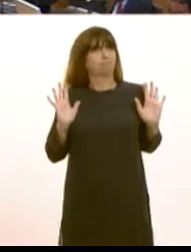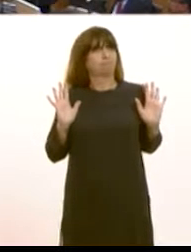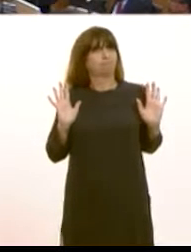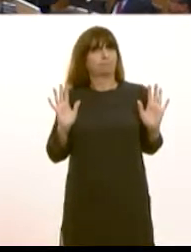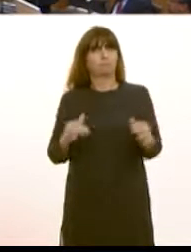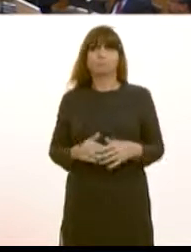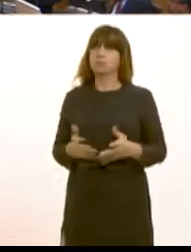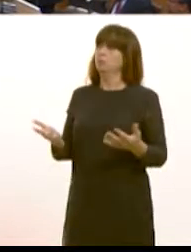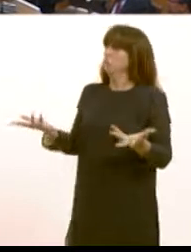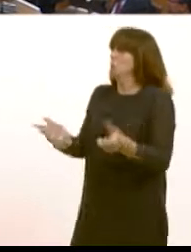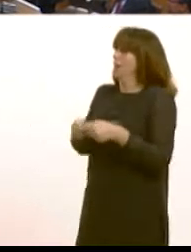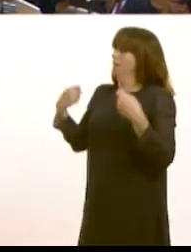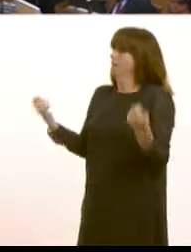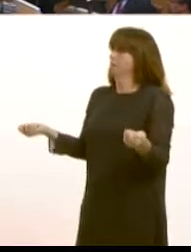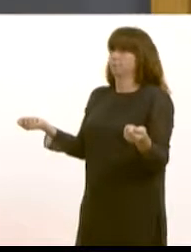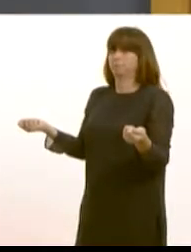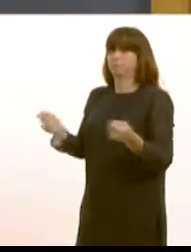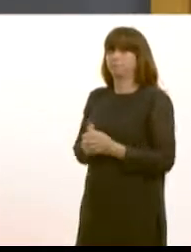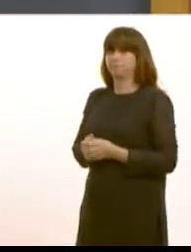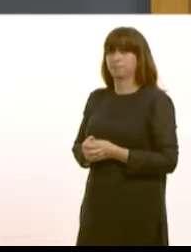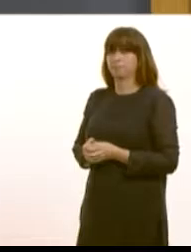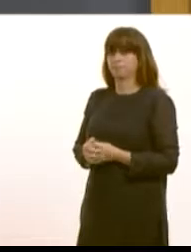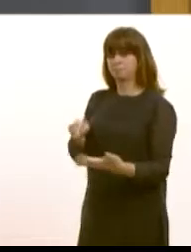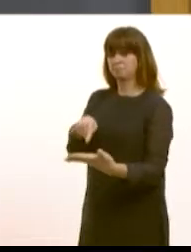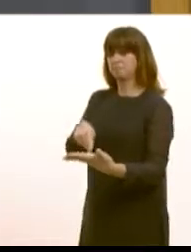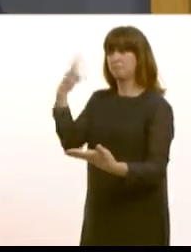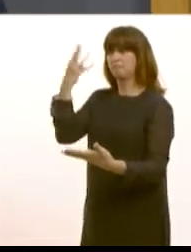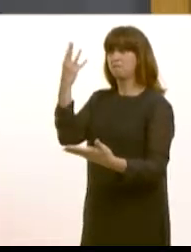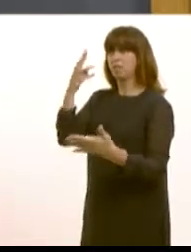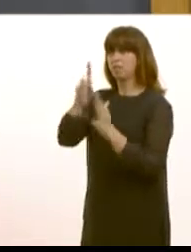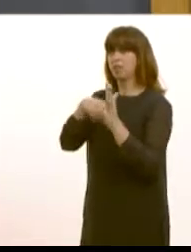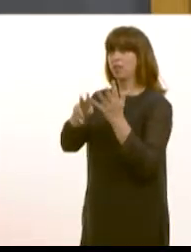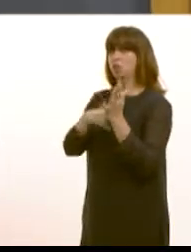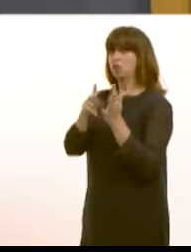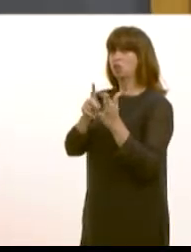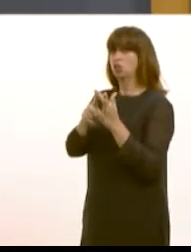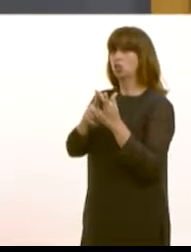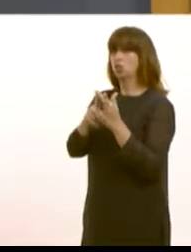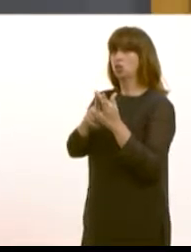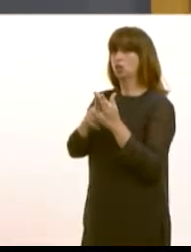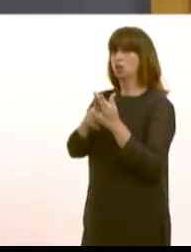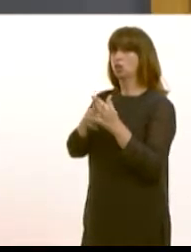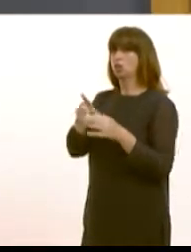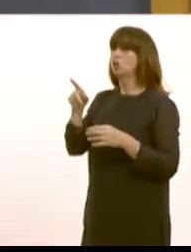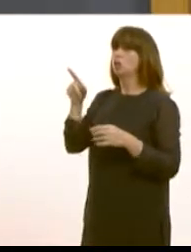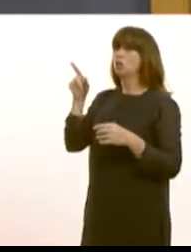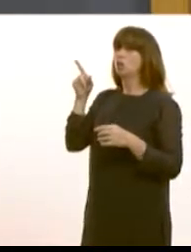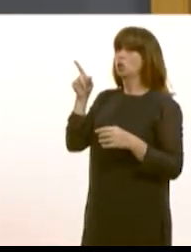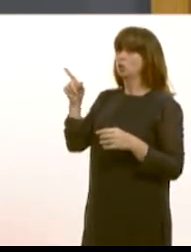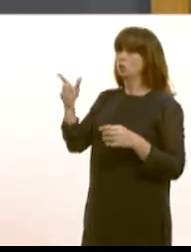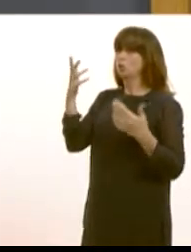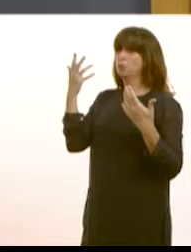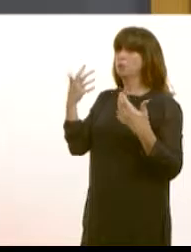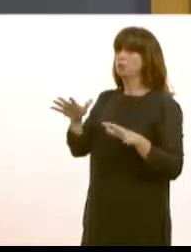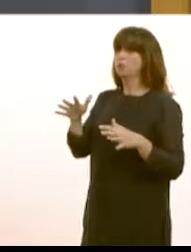Well, First Minister you said on the 14th of June that I lived in a land of fantasy for the past three